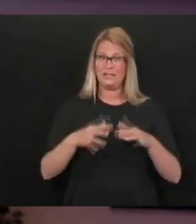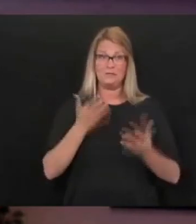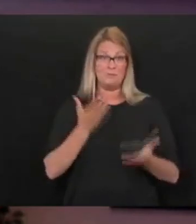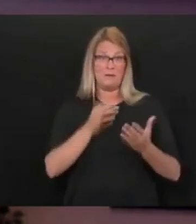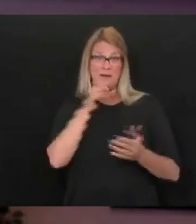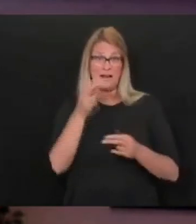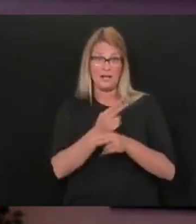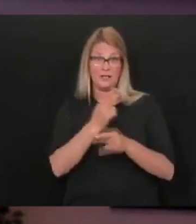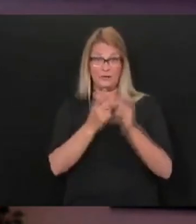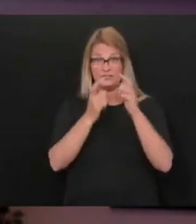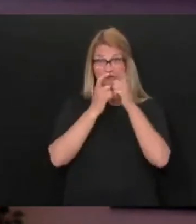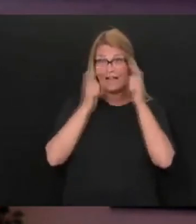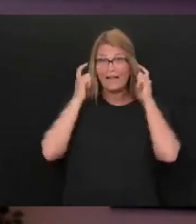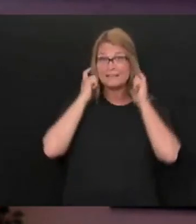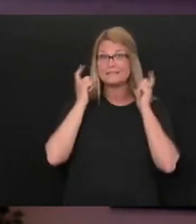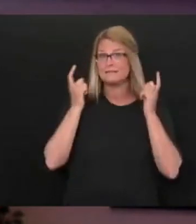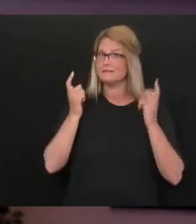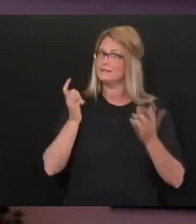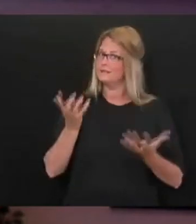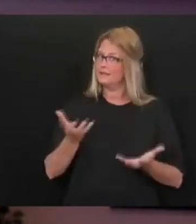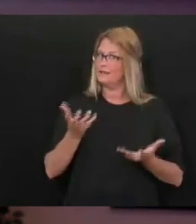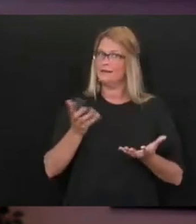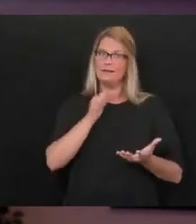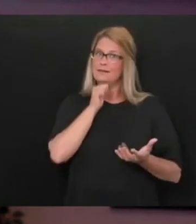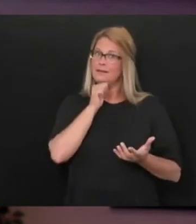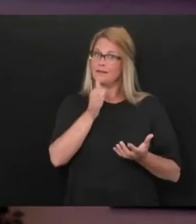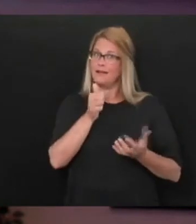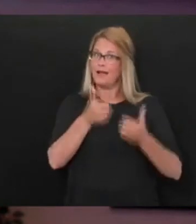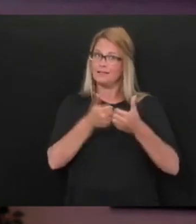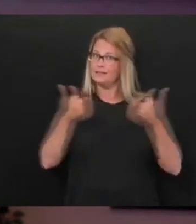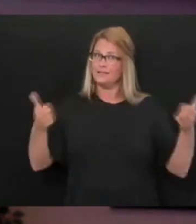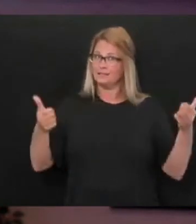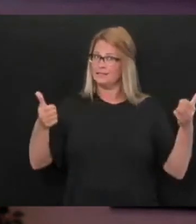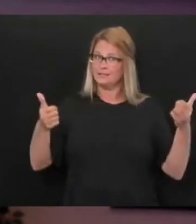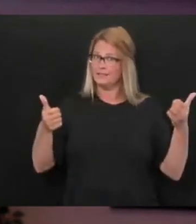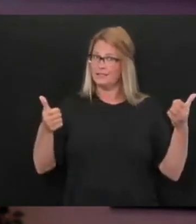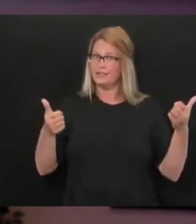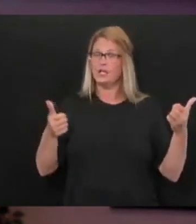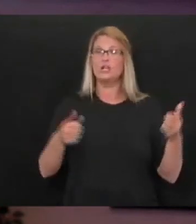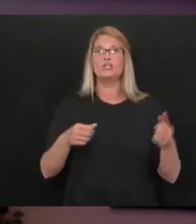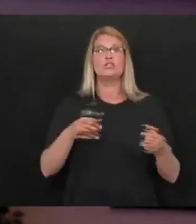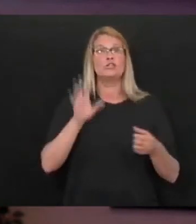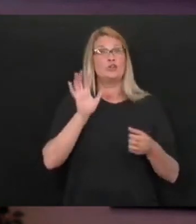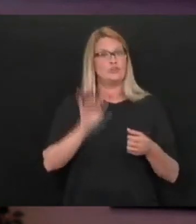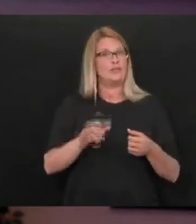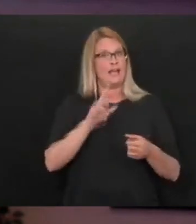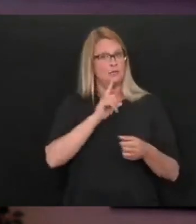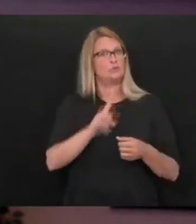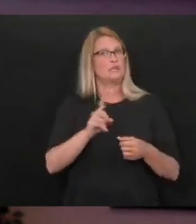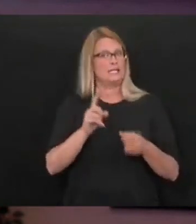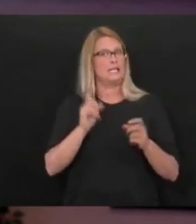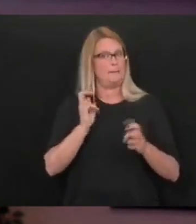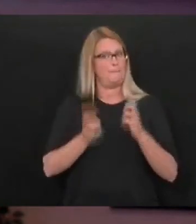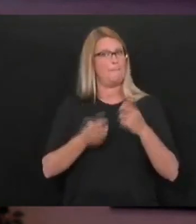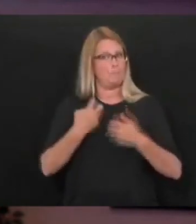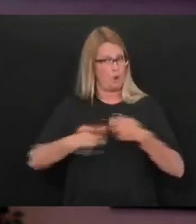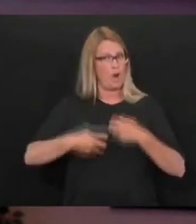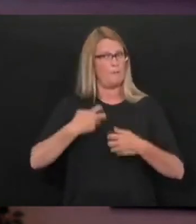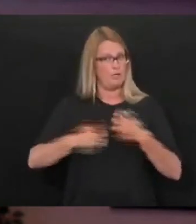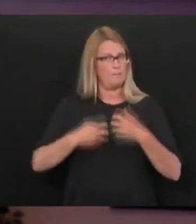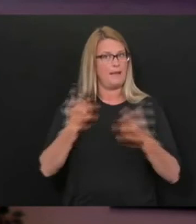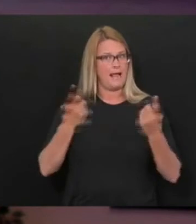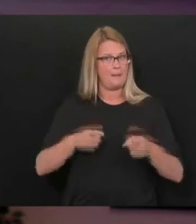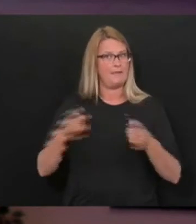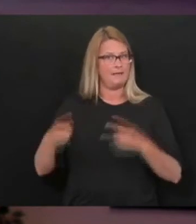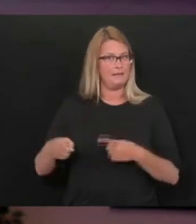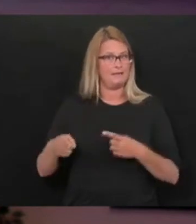coverings or masks. So that distancing and the mask wearing is a real issue. And as we look at